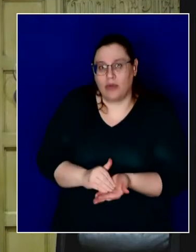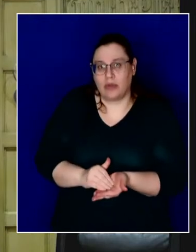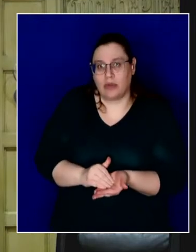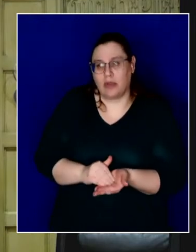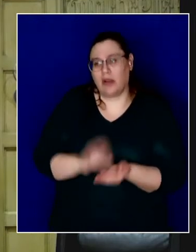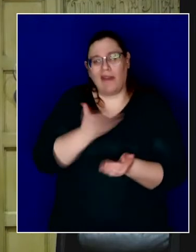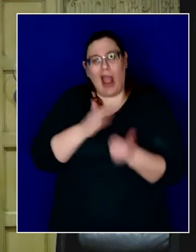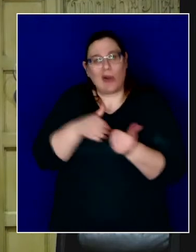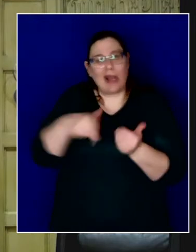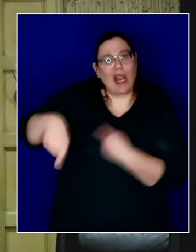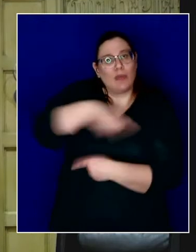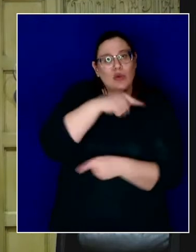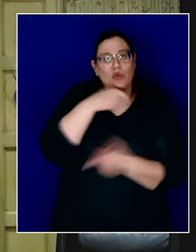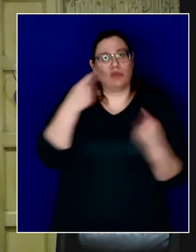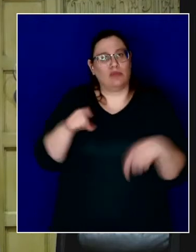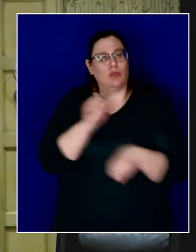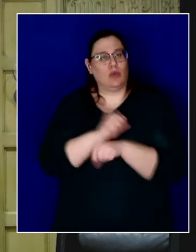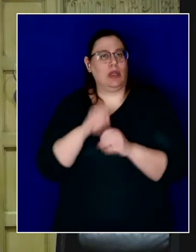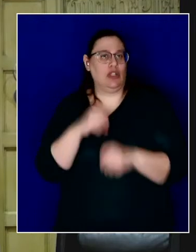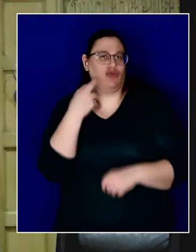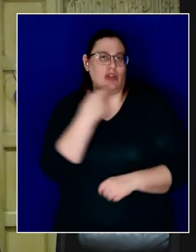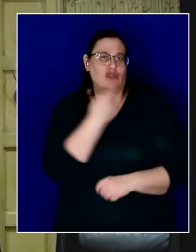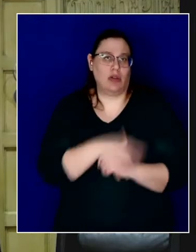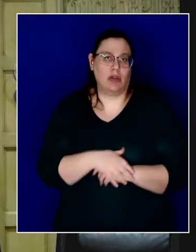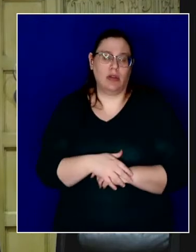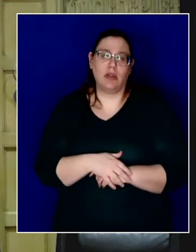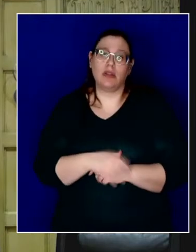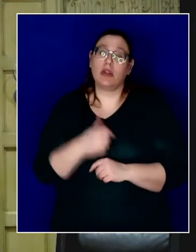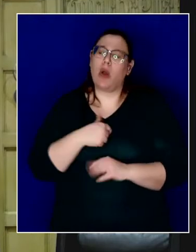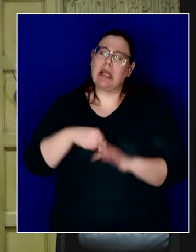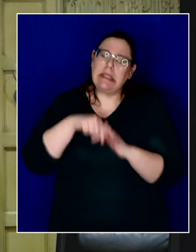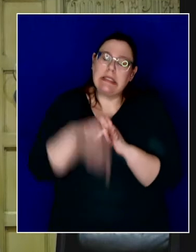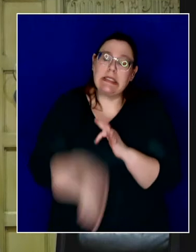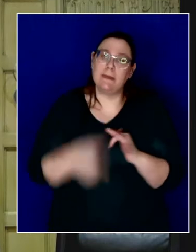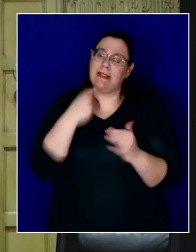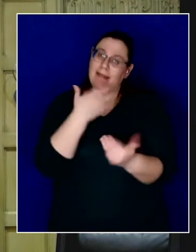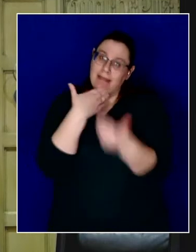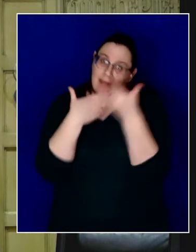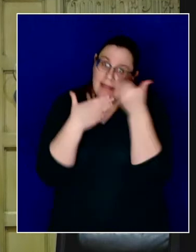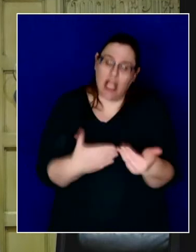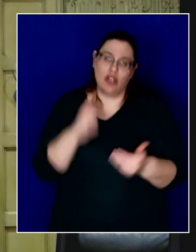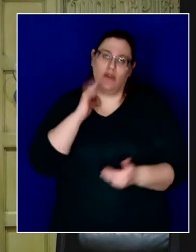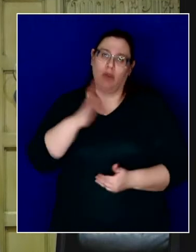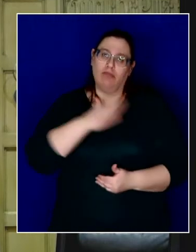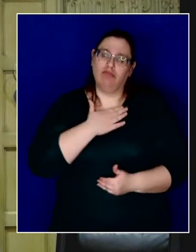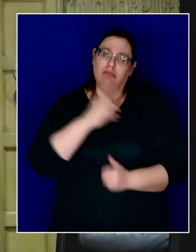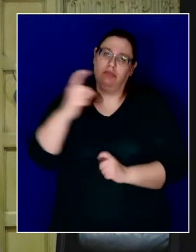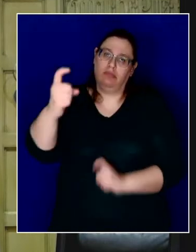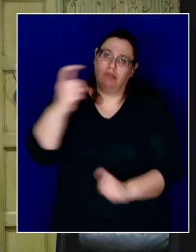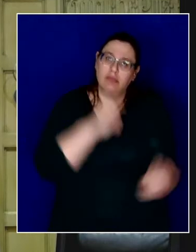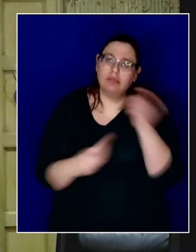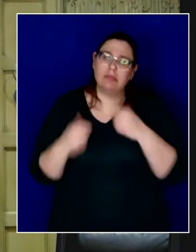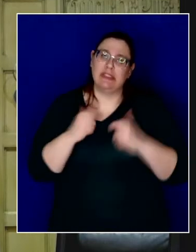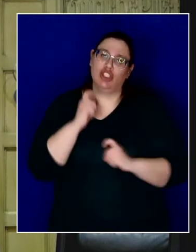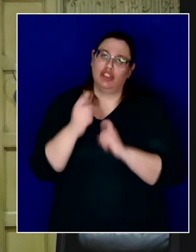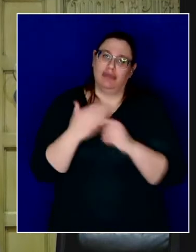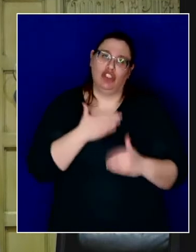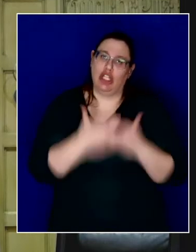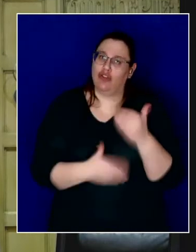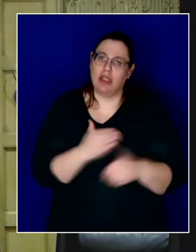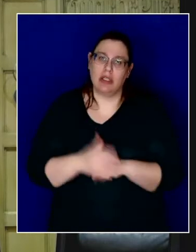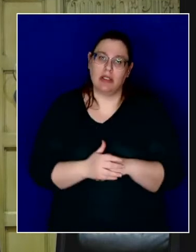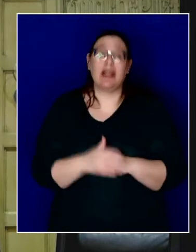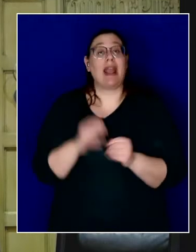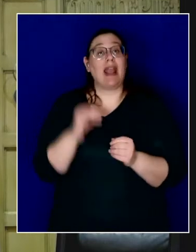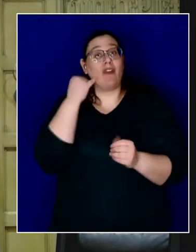neighbors who work in restaurants. So from the bottom of my heart, thank you for your generosity. And this is what we can do when we have more